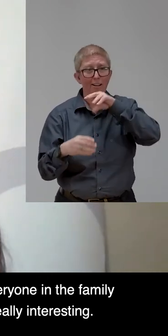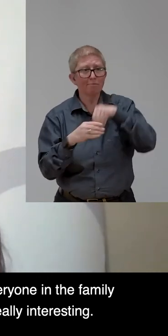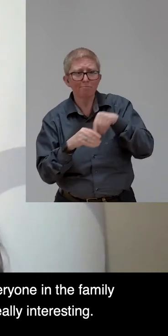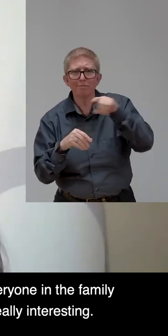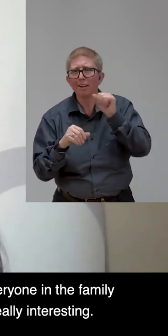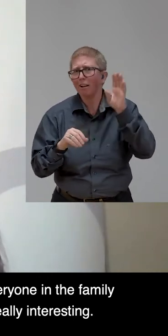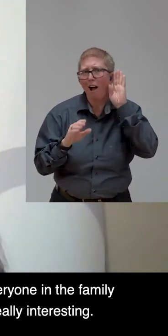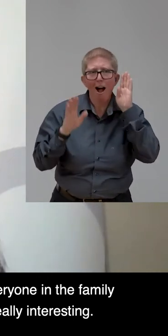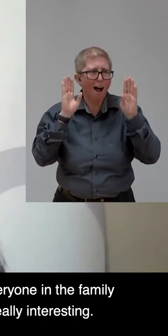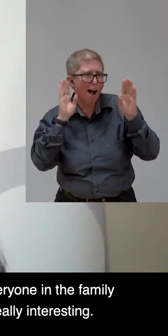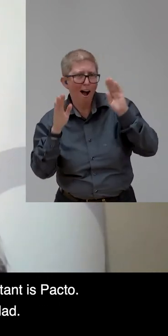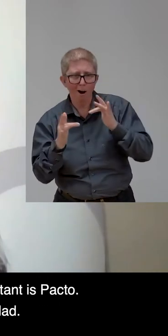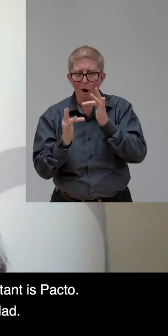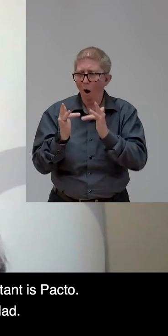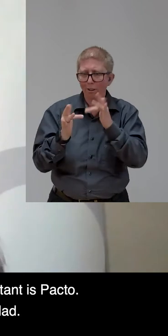something really, really interesting.